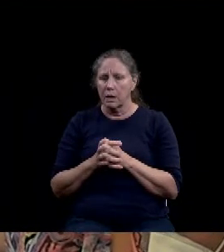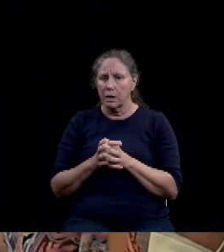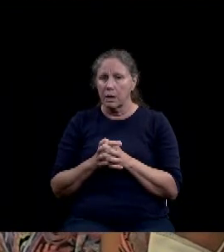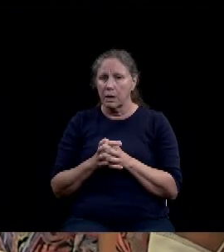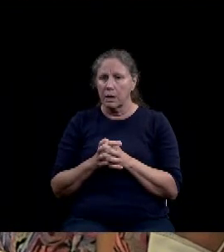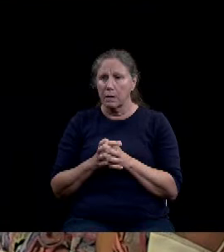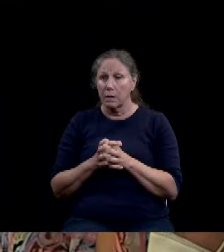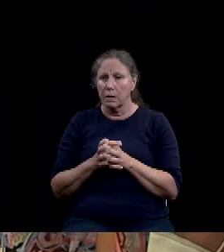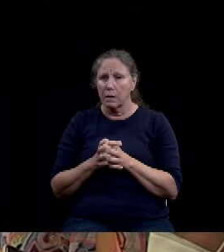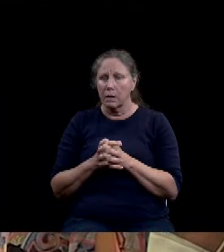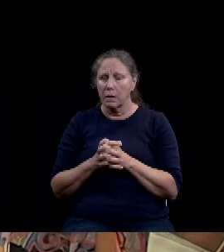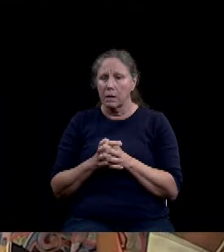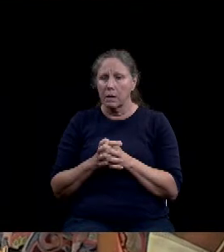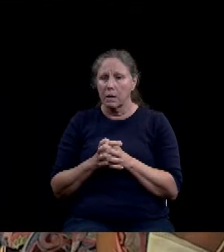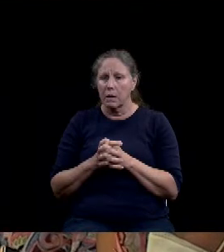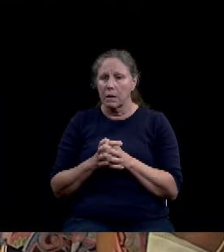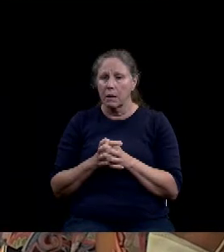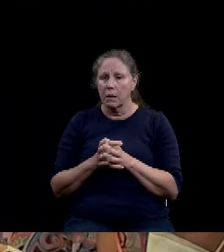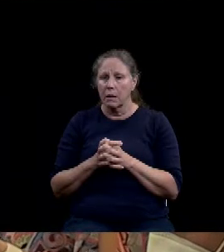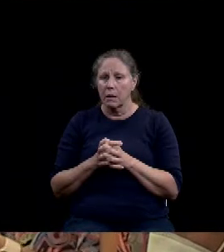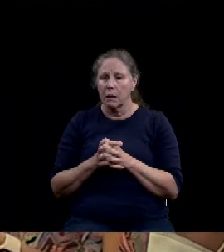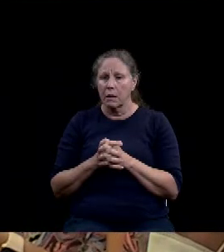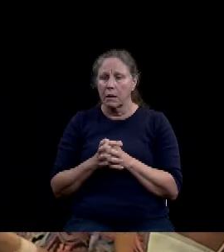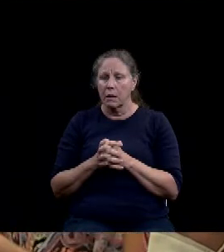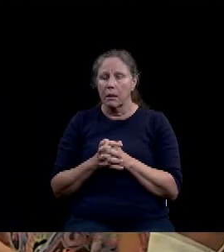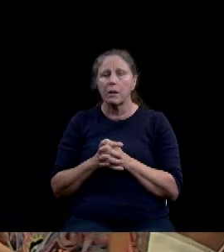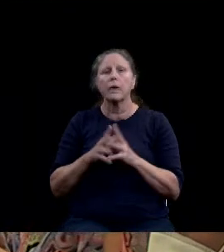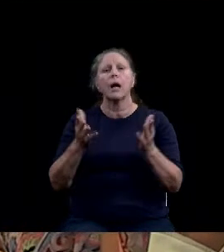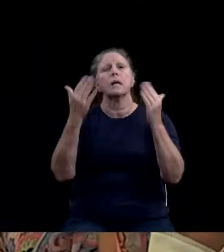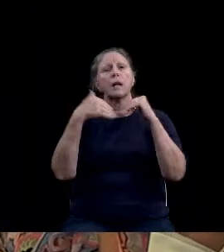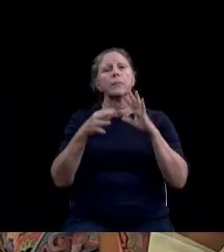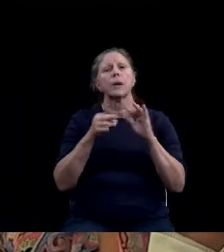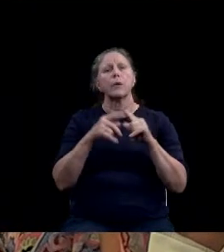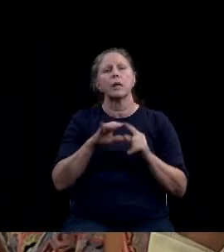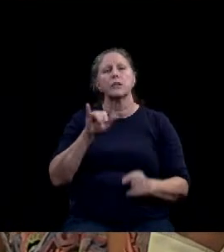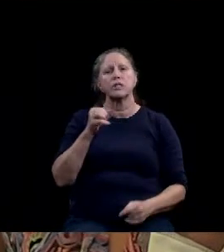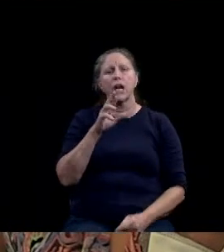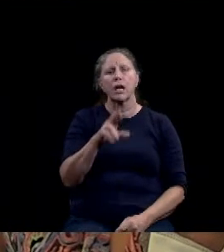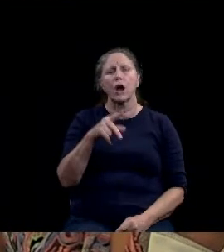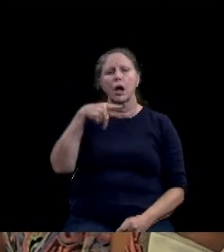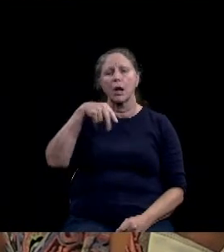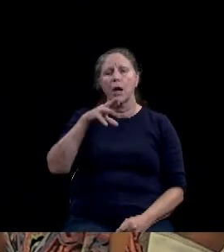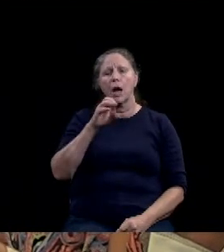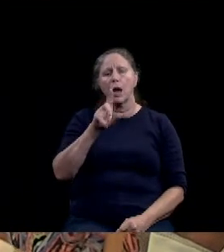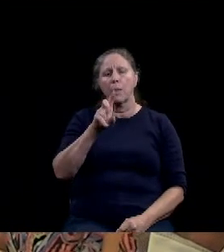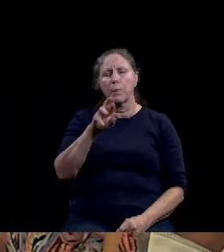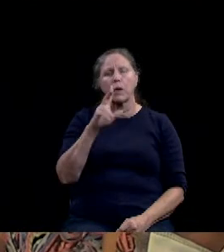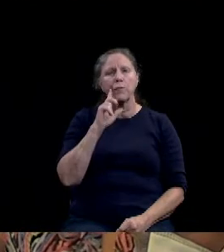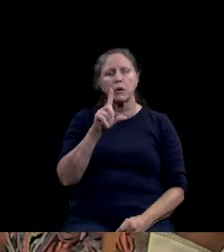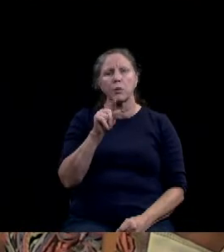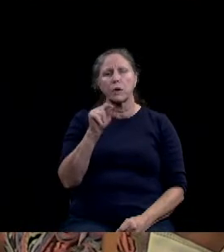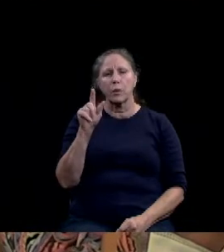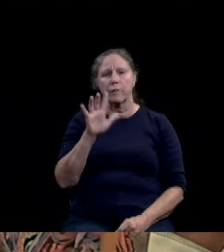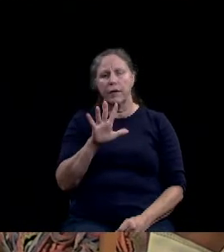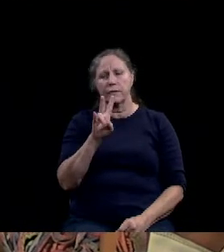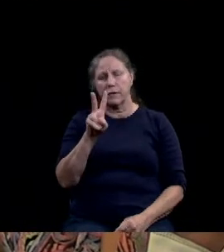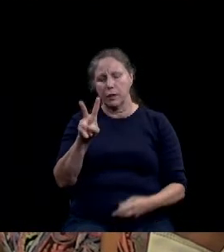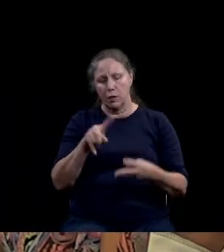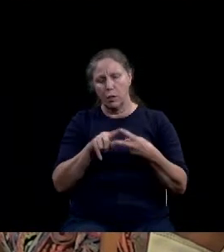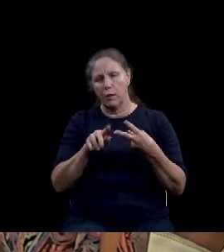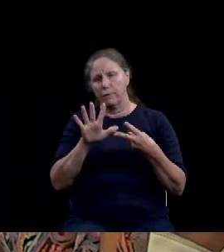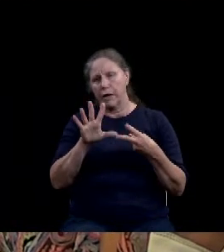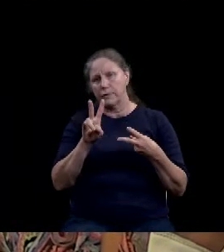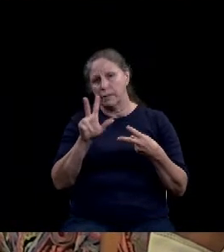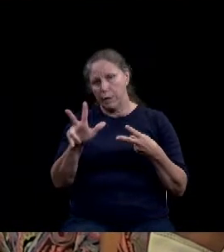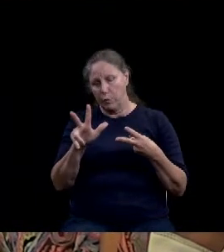Next comment is from JR Proctor for 2020 572 and 573. Mr. Proctor says I'm